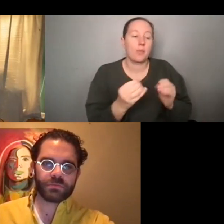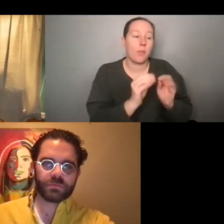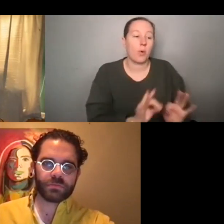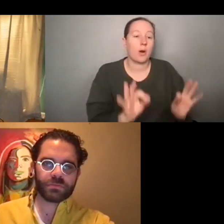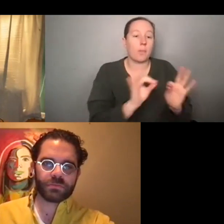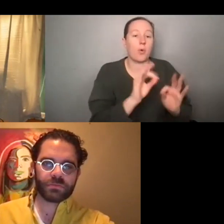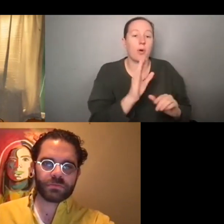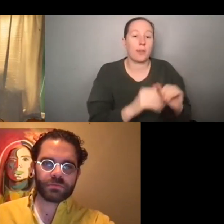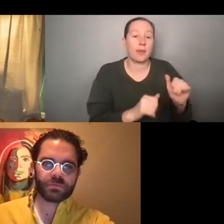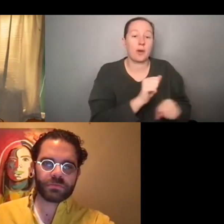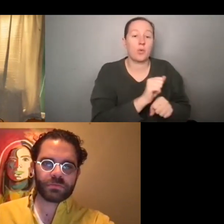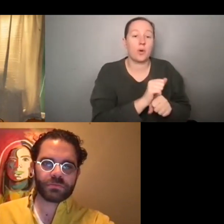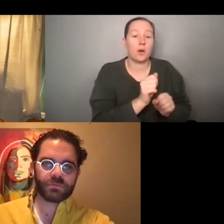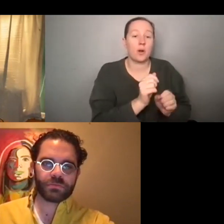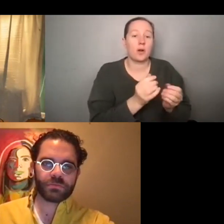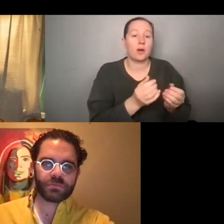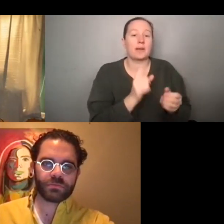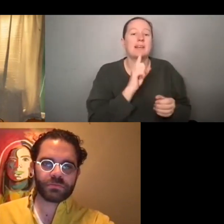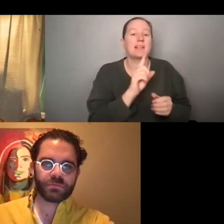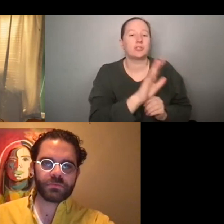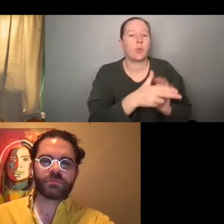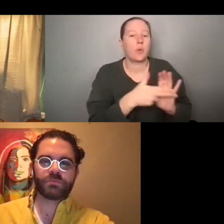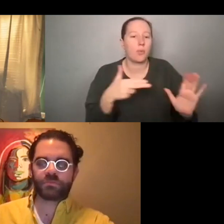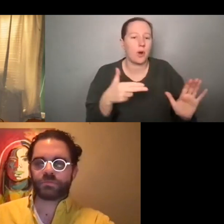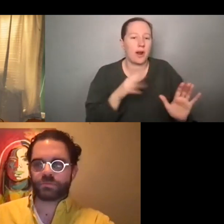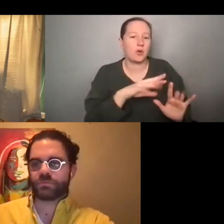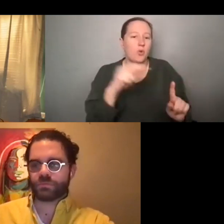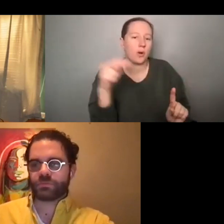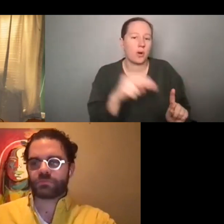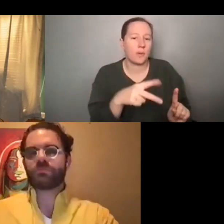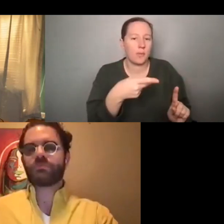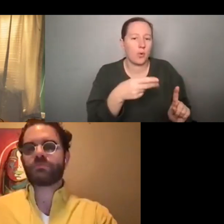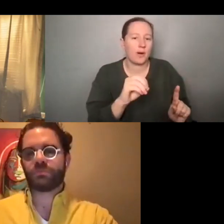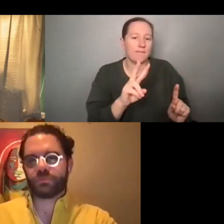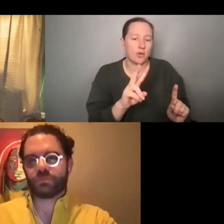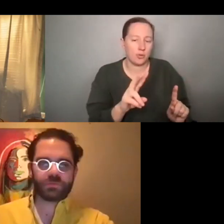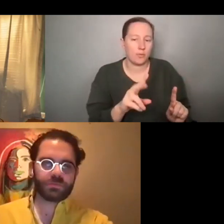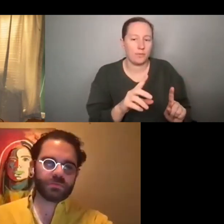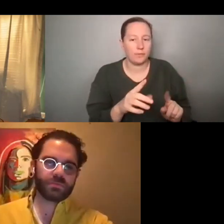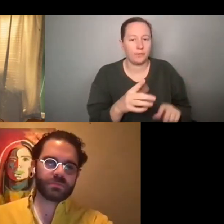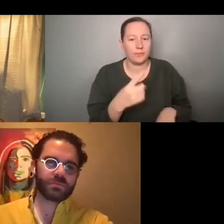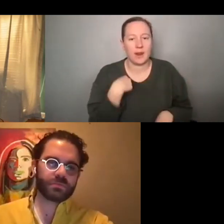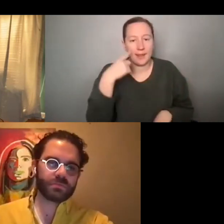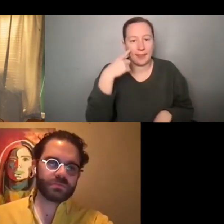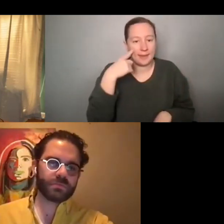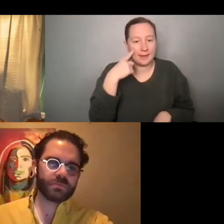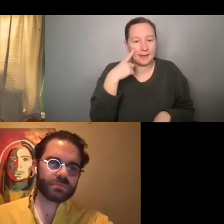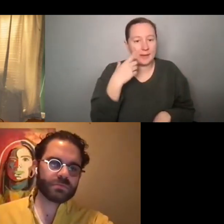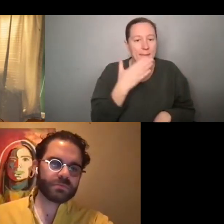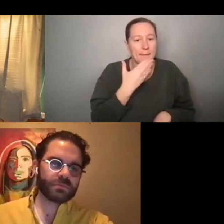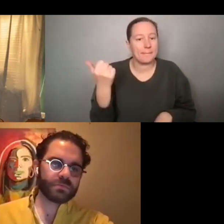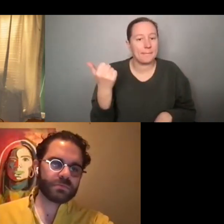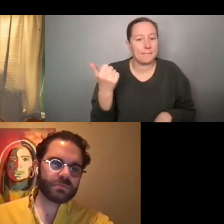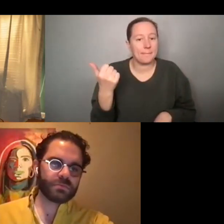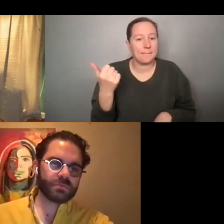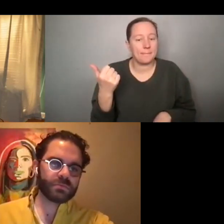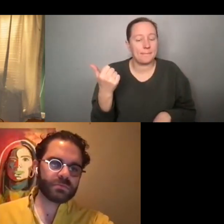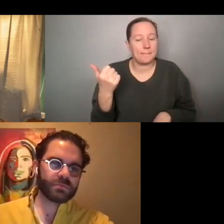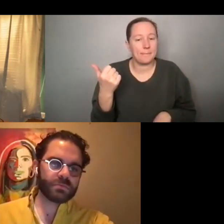branding and your point of view. And in many ways, I feel like it's better to write